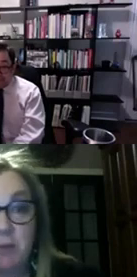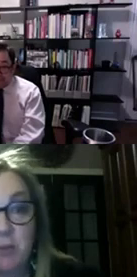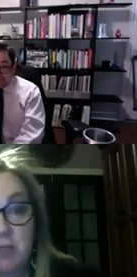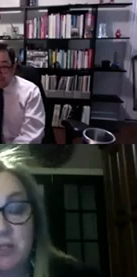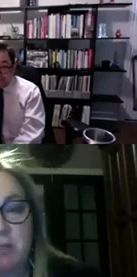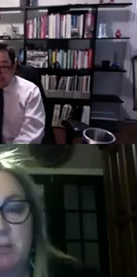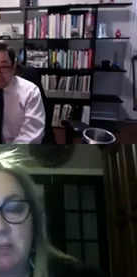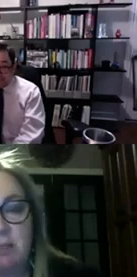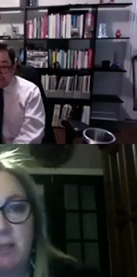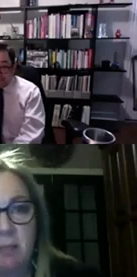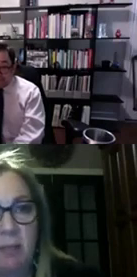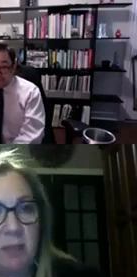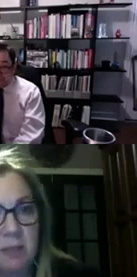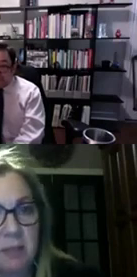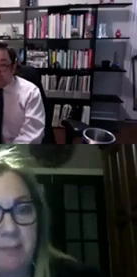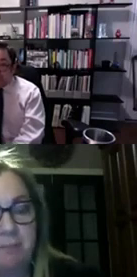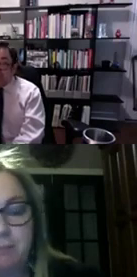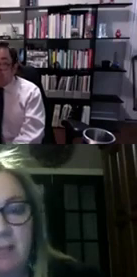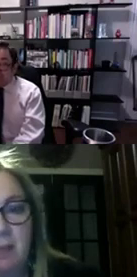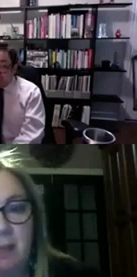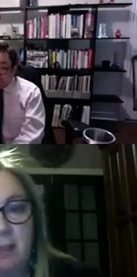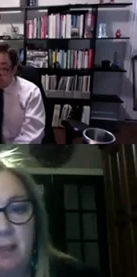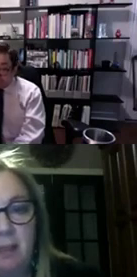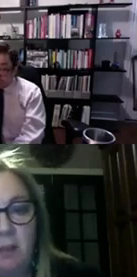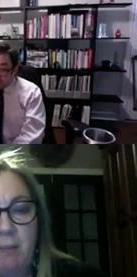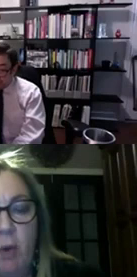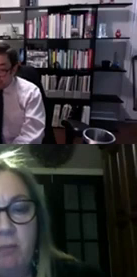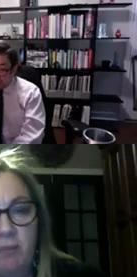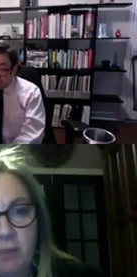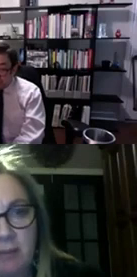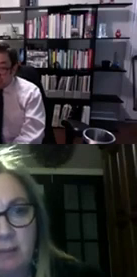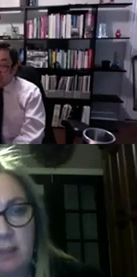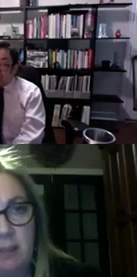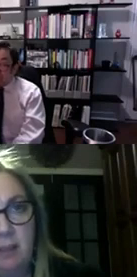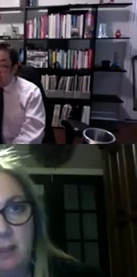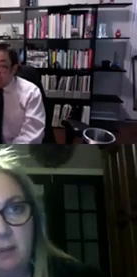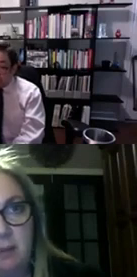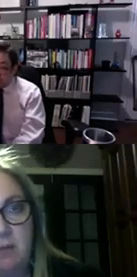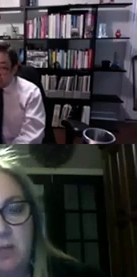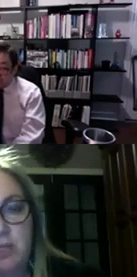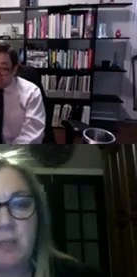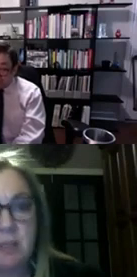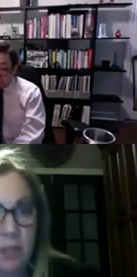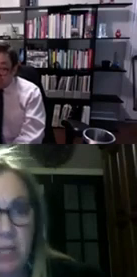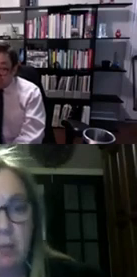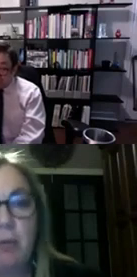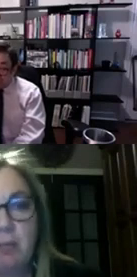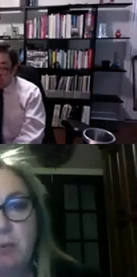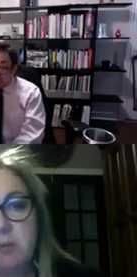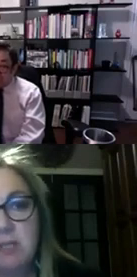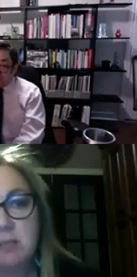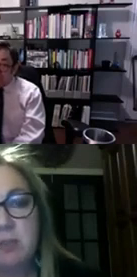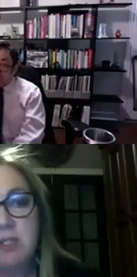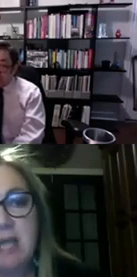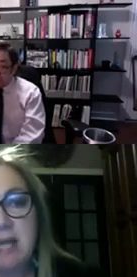the first question i've been really thinking about it um you know i'm hopeful that the the convention on the rights of the child reporting